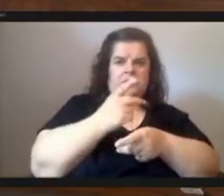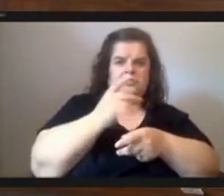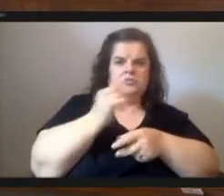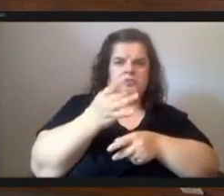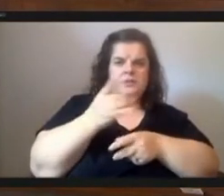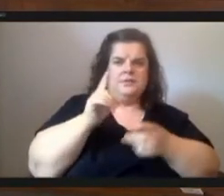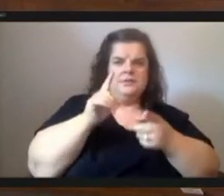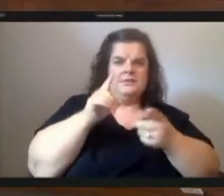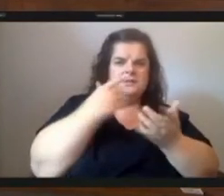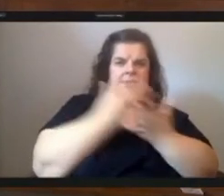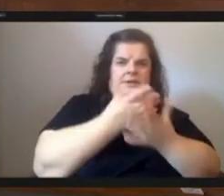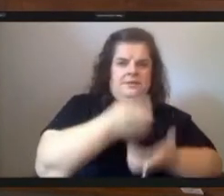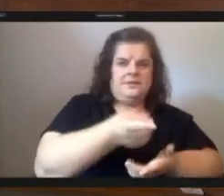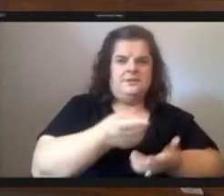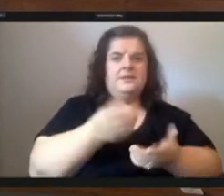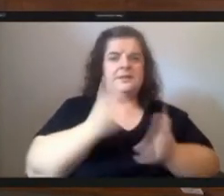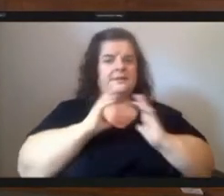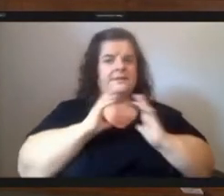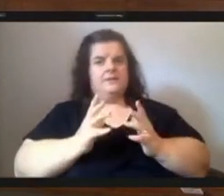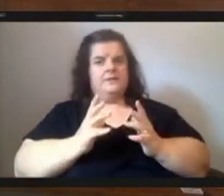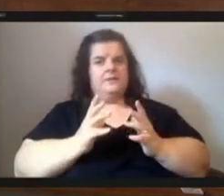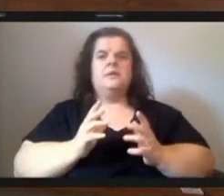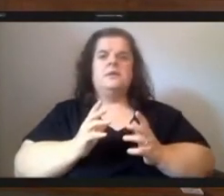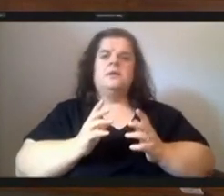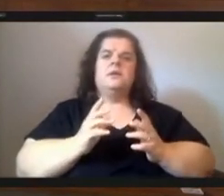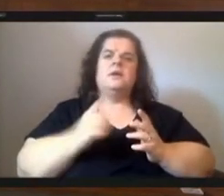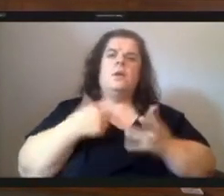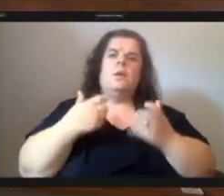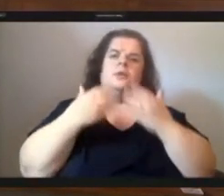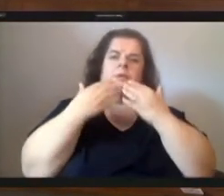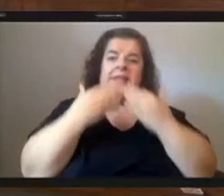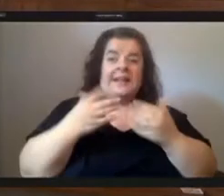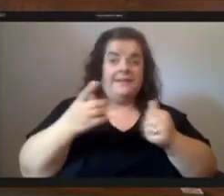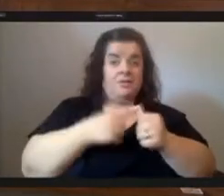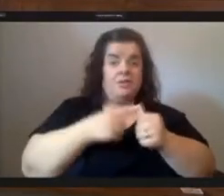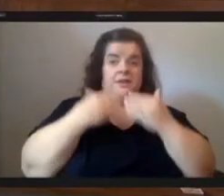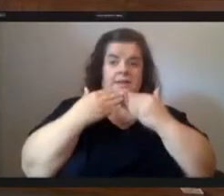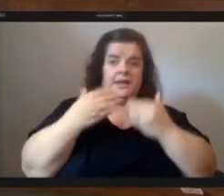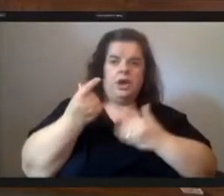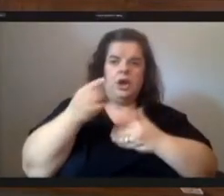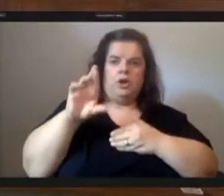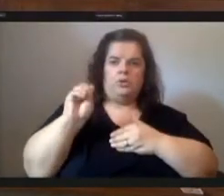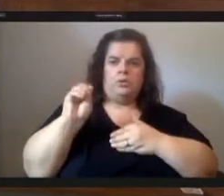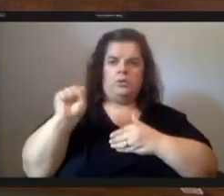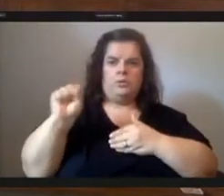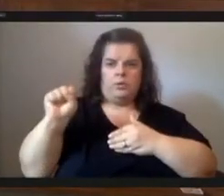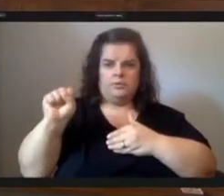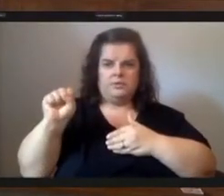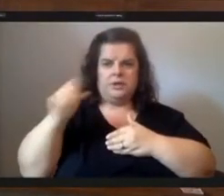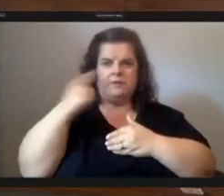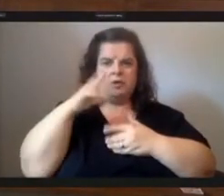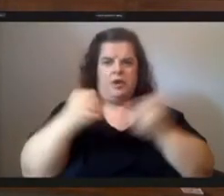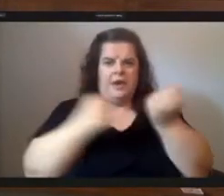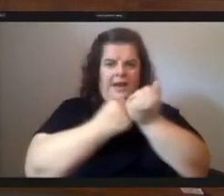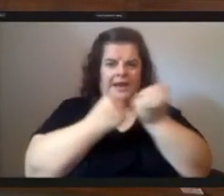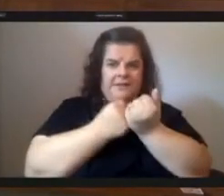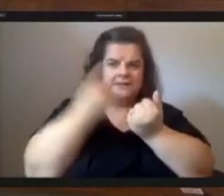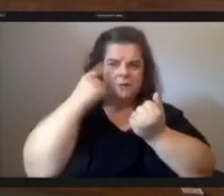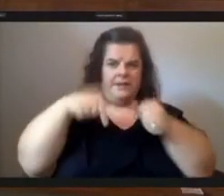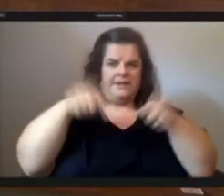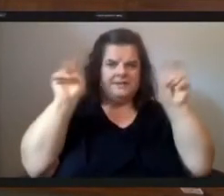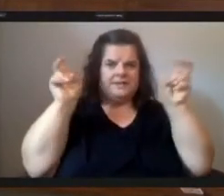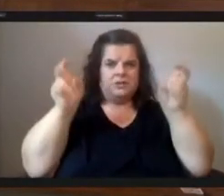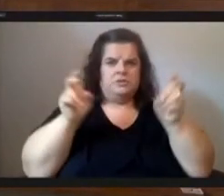right absolutely thank you thank you well i just want to thank uh first councilwoman gross for um your advocacy on this issue generally